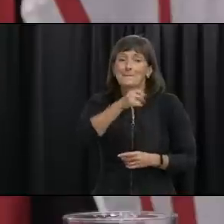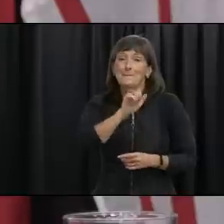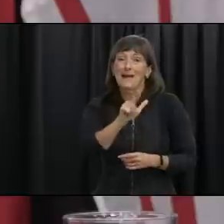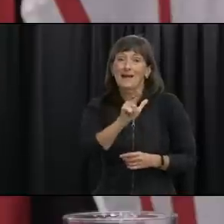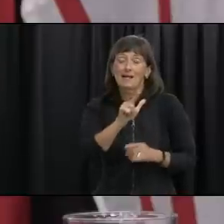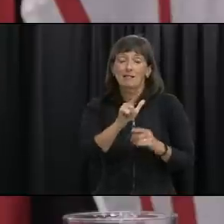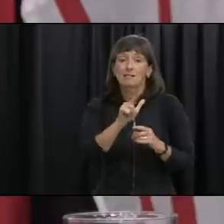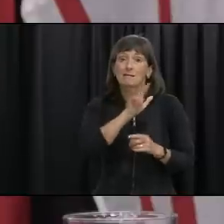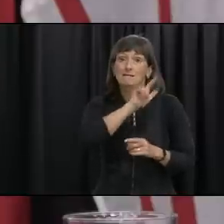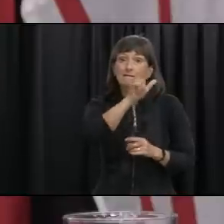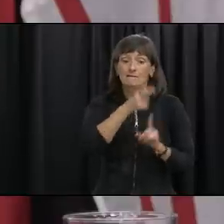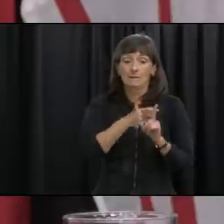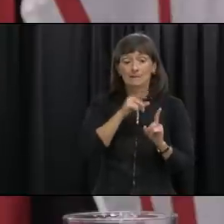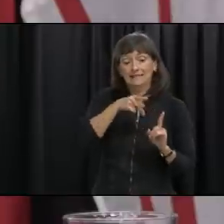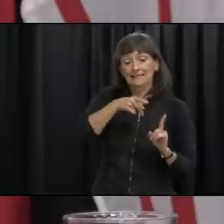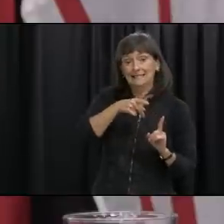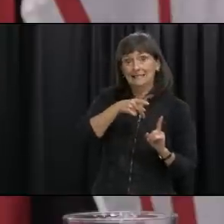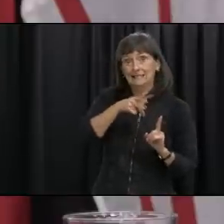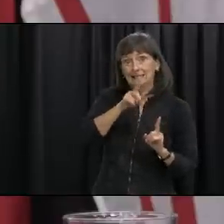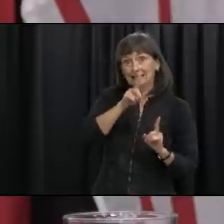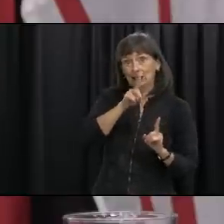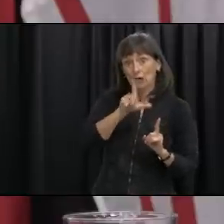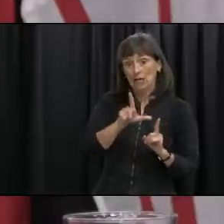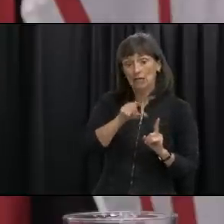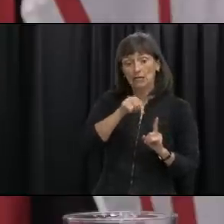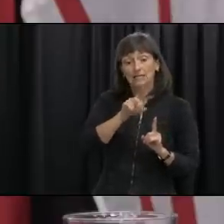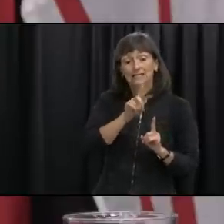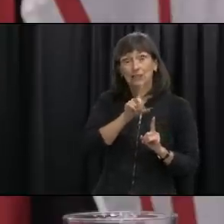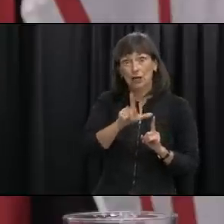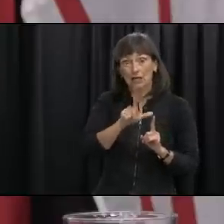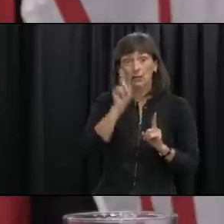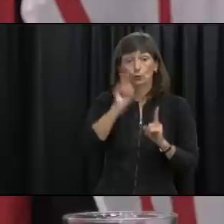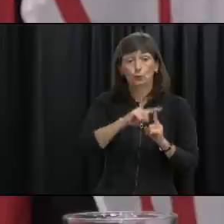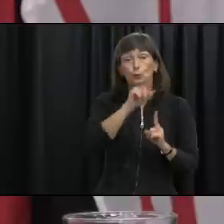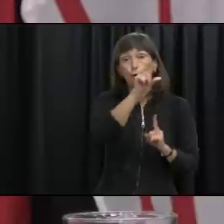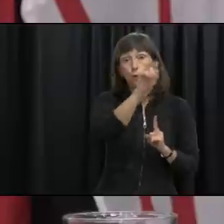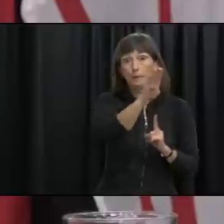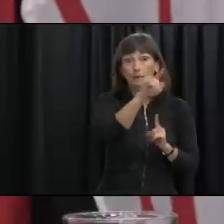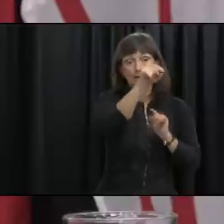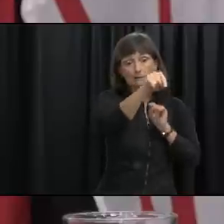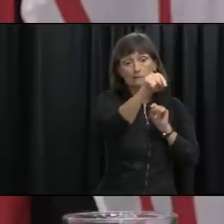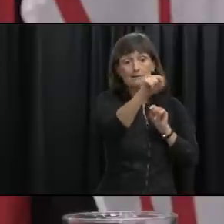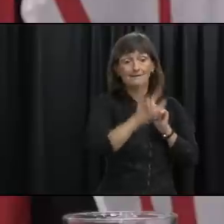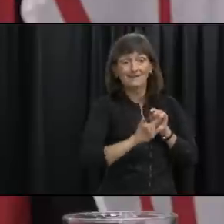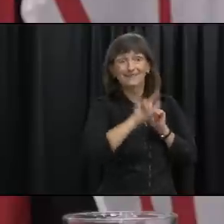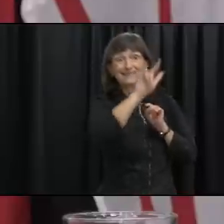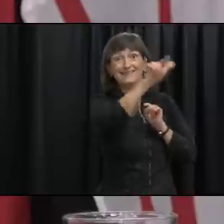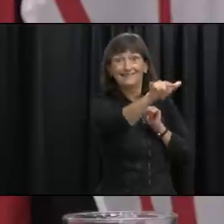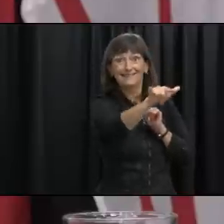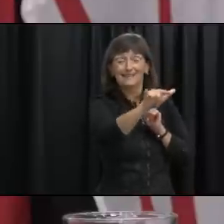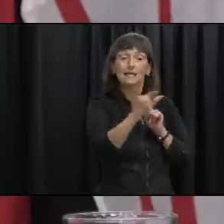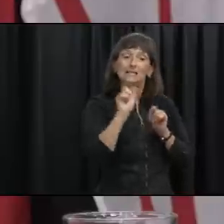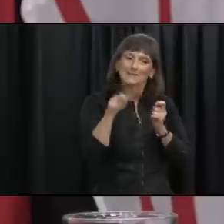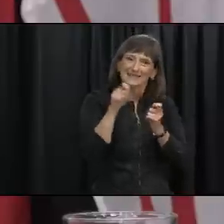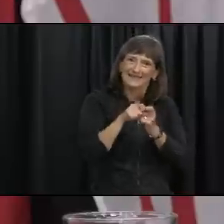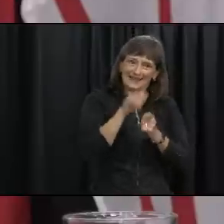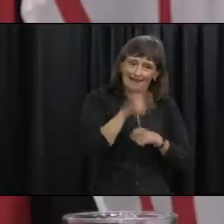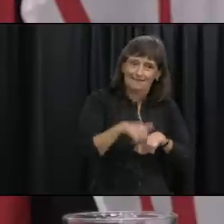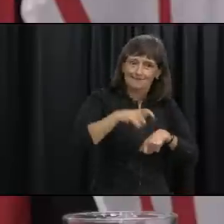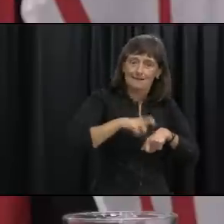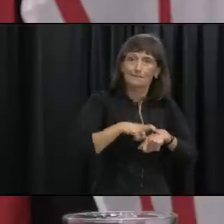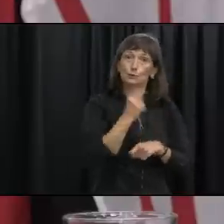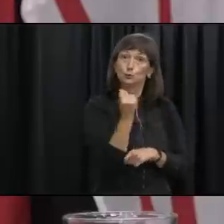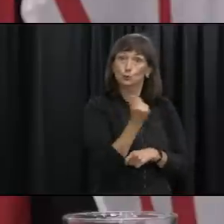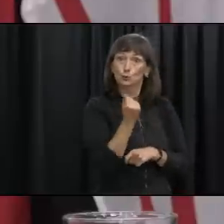essentially if you are on the leg from deer lake to goose bay at that time on the tuesday